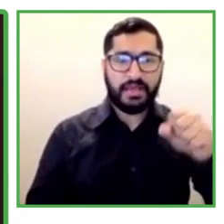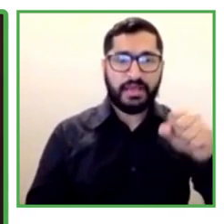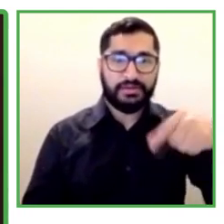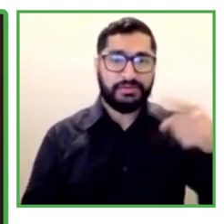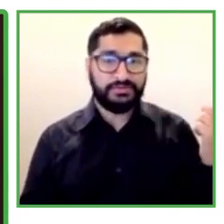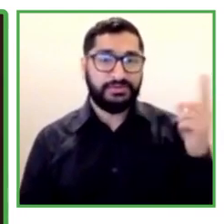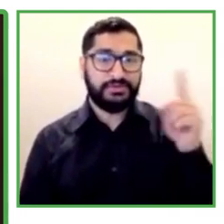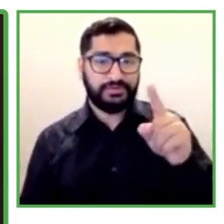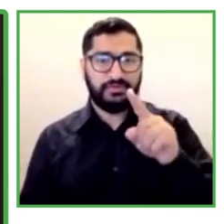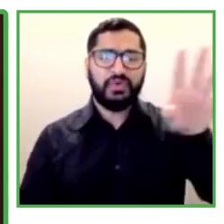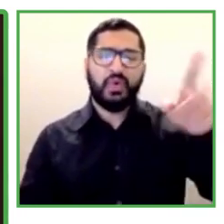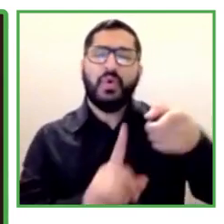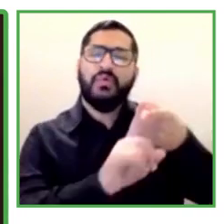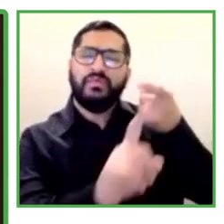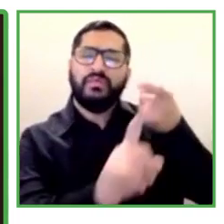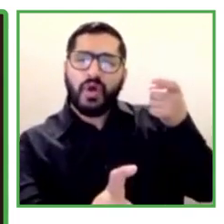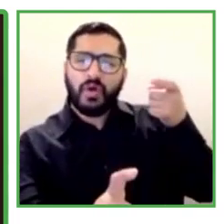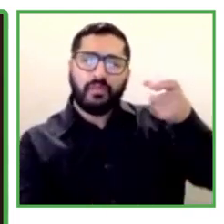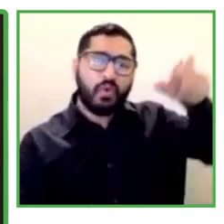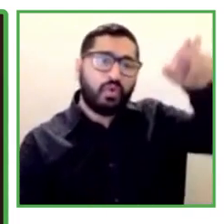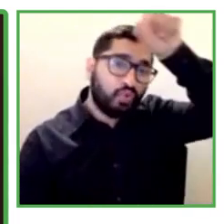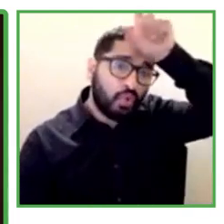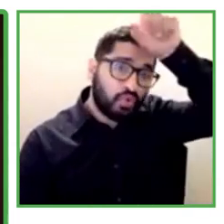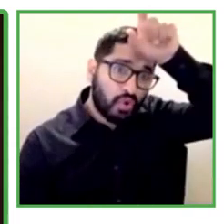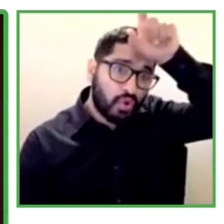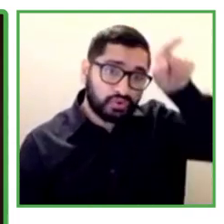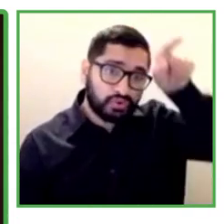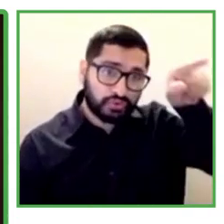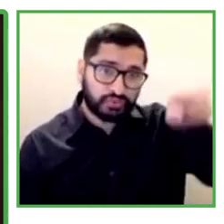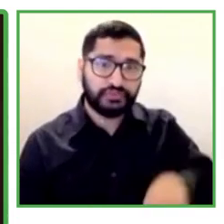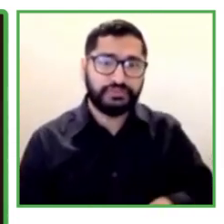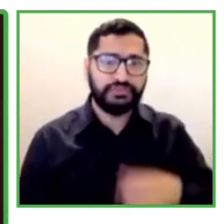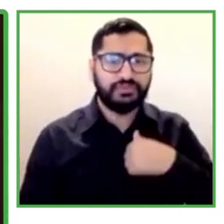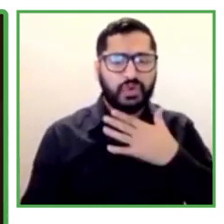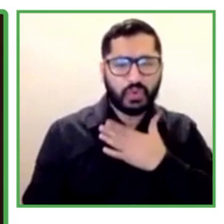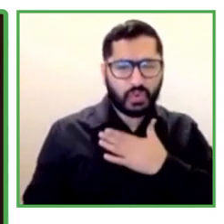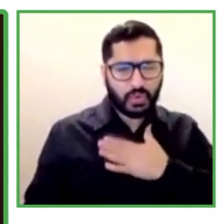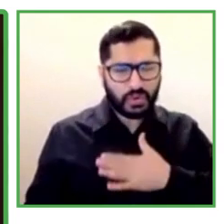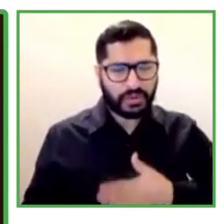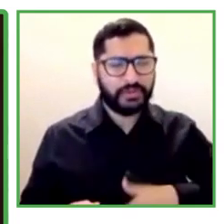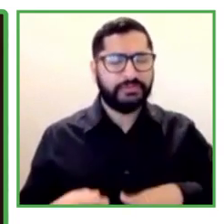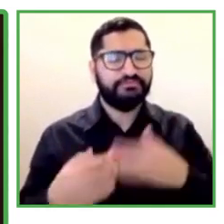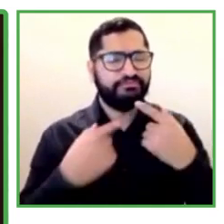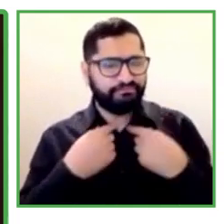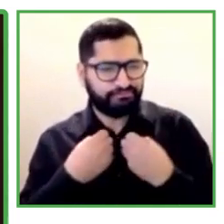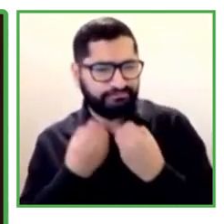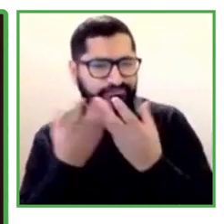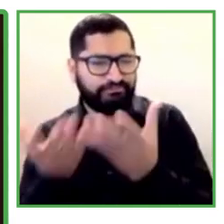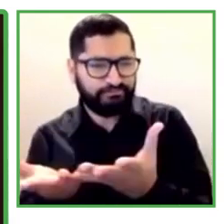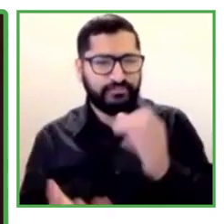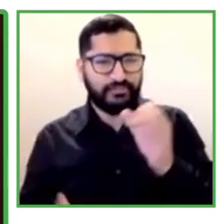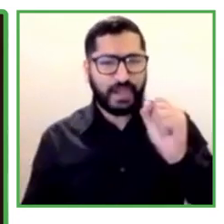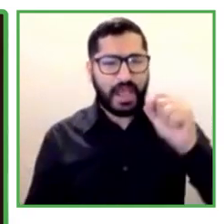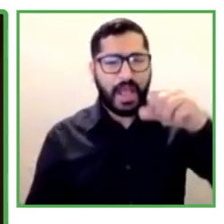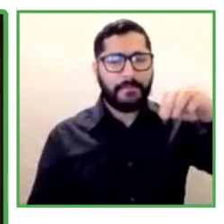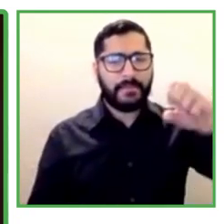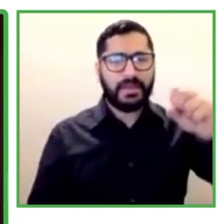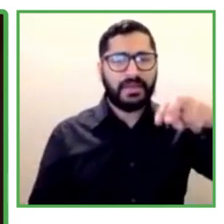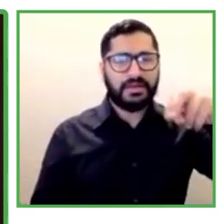words about Amena and the Helm Consulting, which she represents.